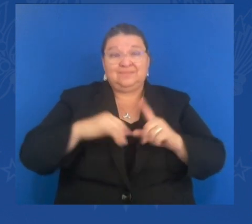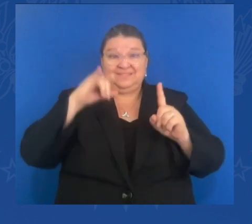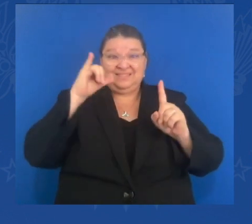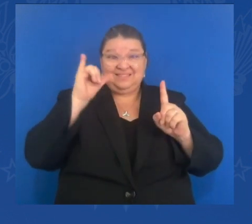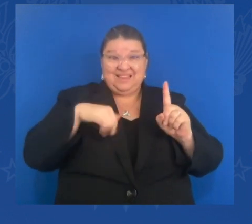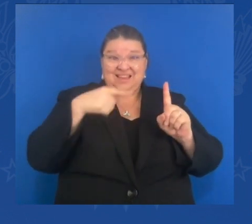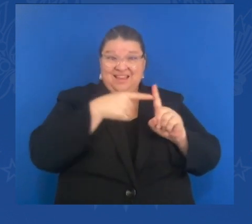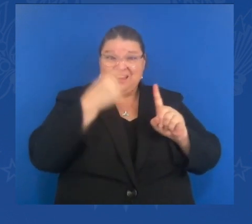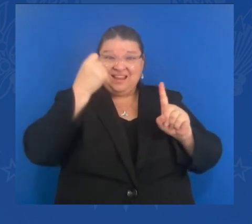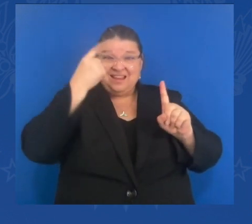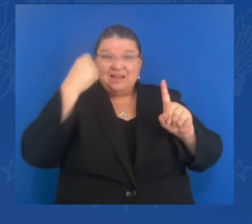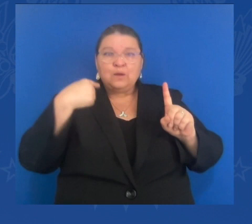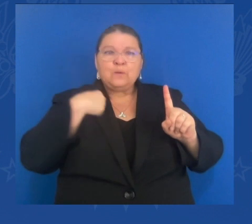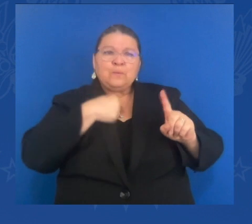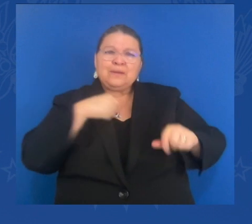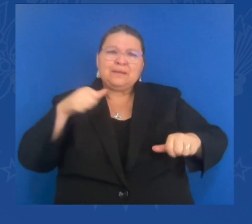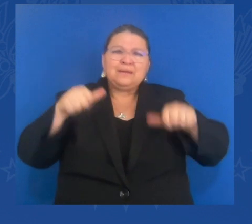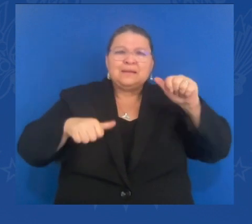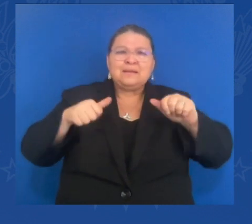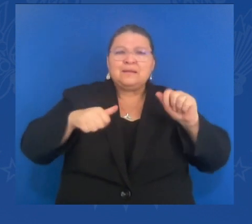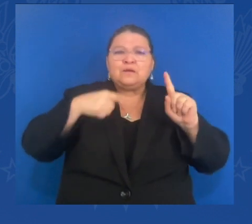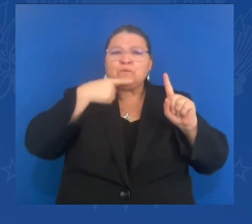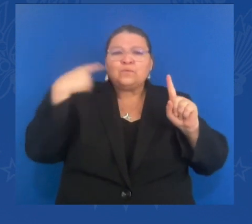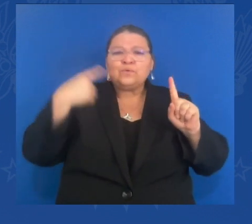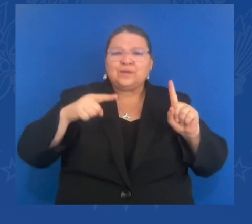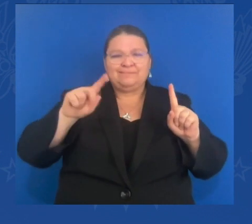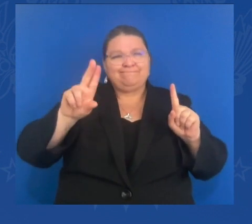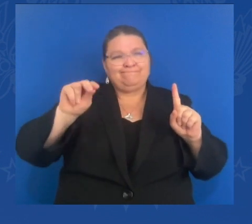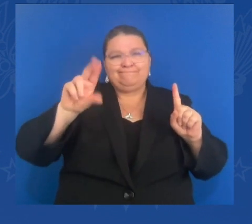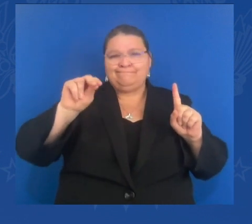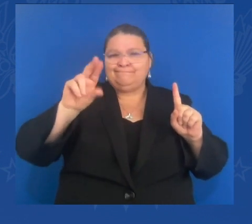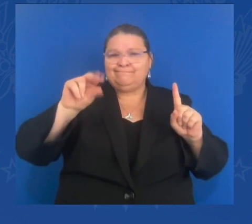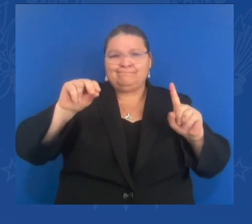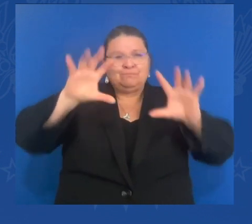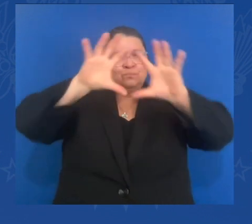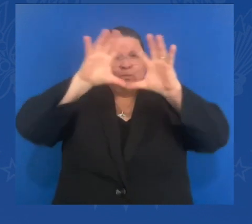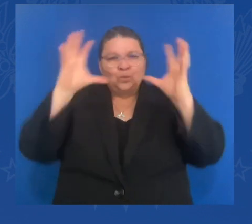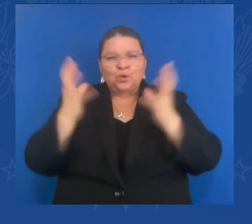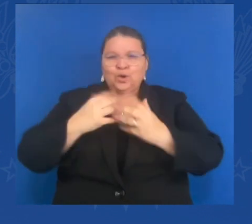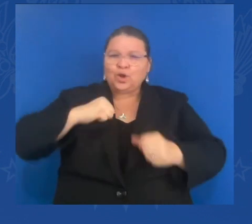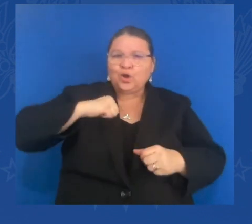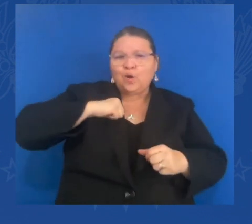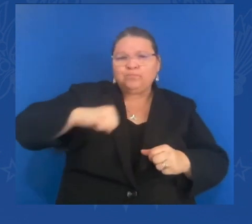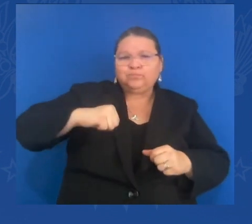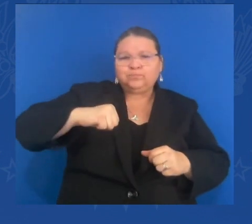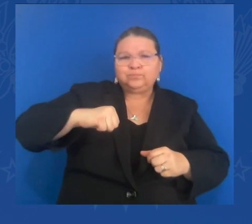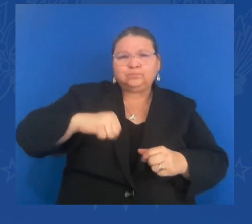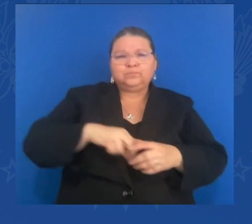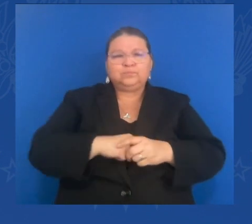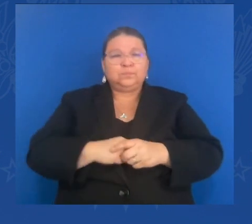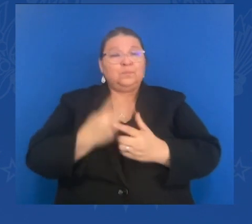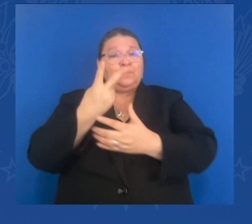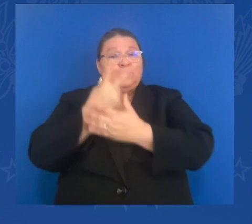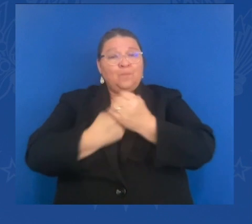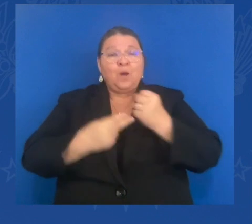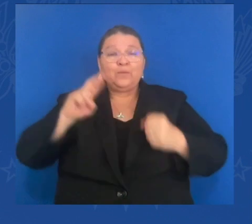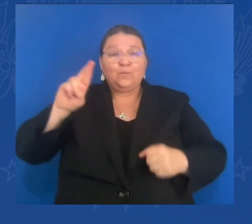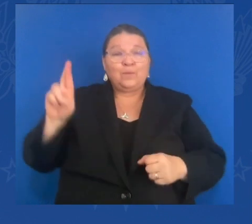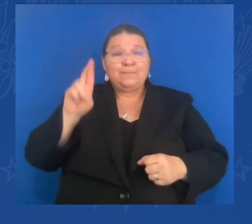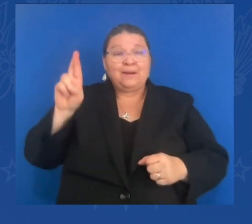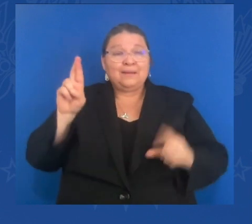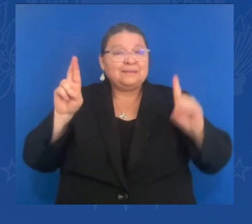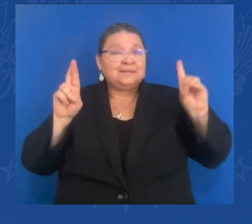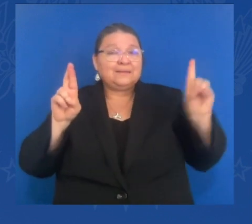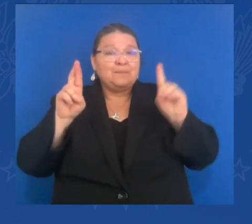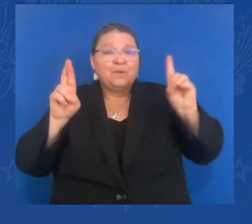confront Putin. Our two parties here at home are leading the way. And with that bipartisan cooperation, I'm looking forward to signing into